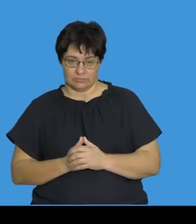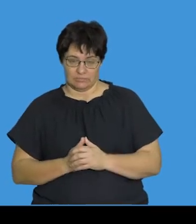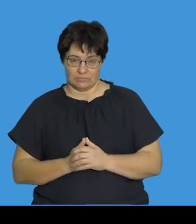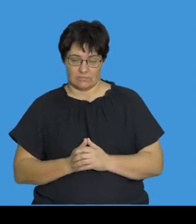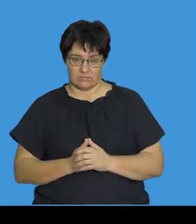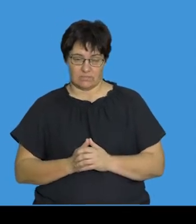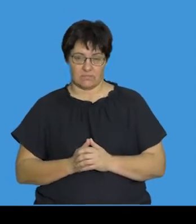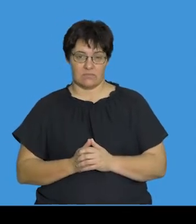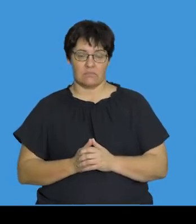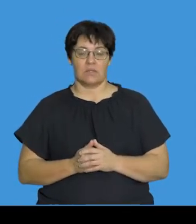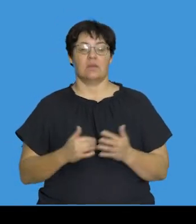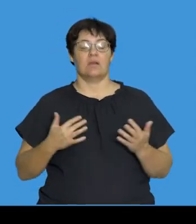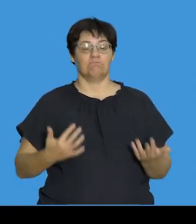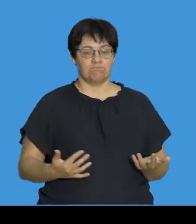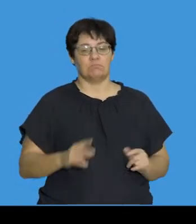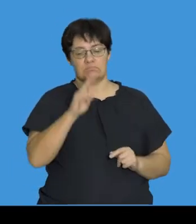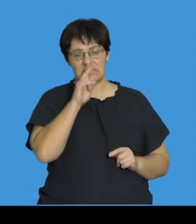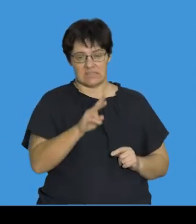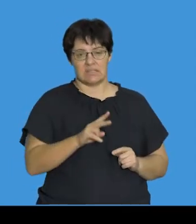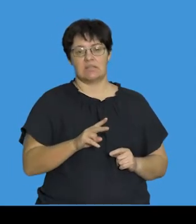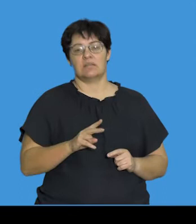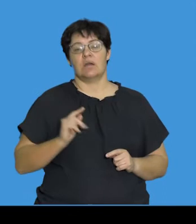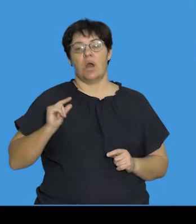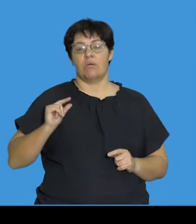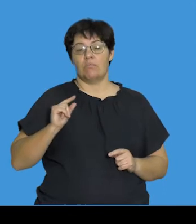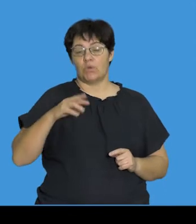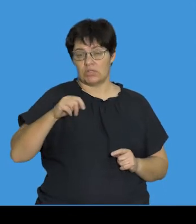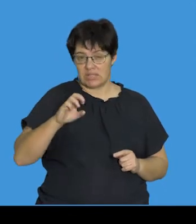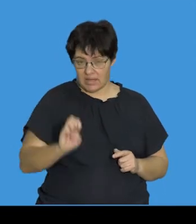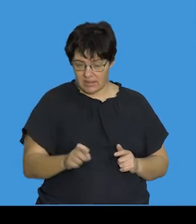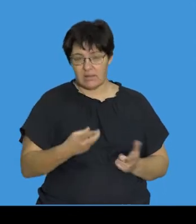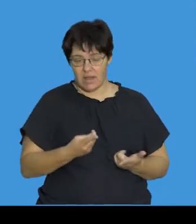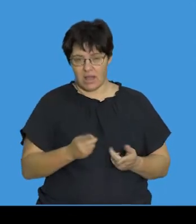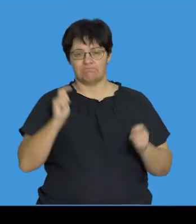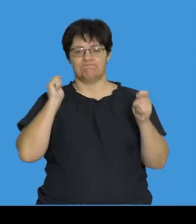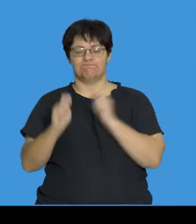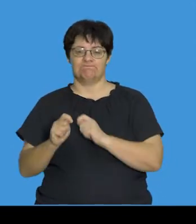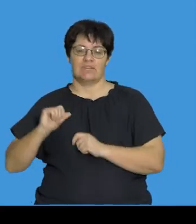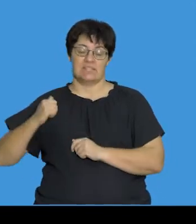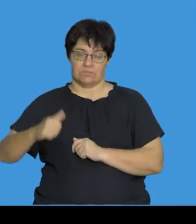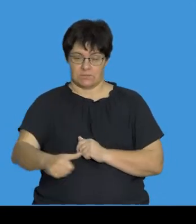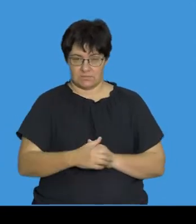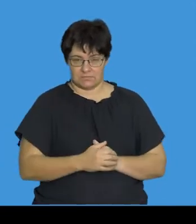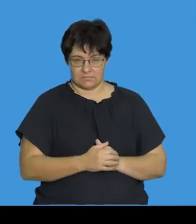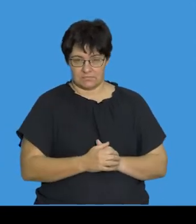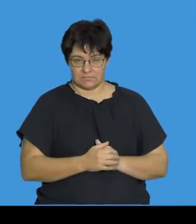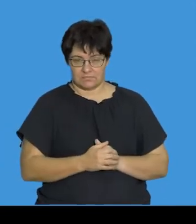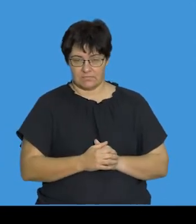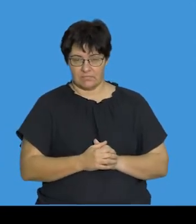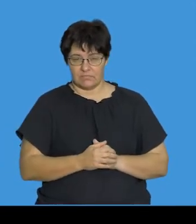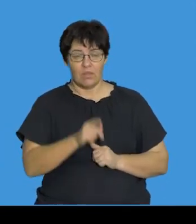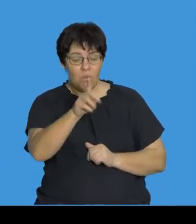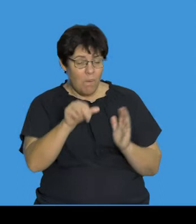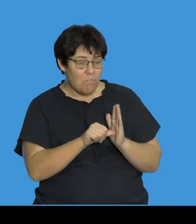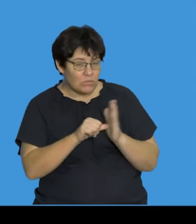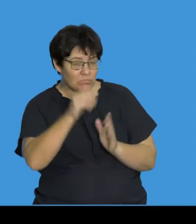now the effect of a mutation where the protein sequence has been altered. It's important that we